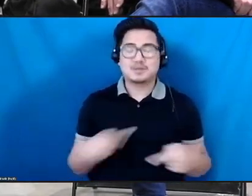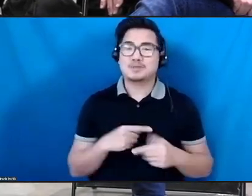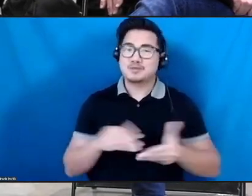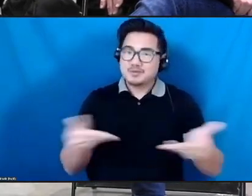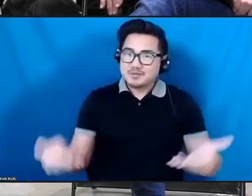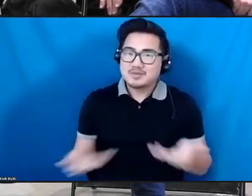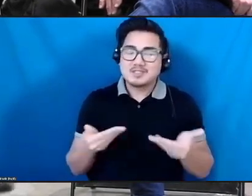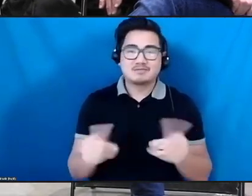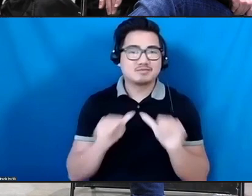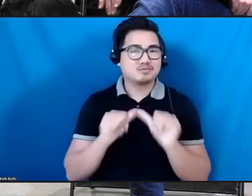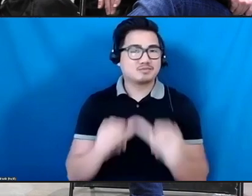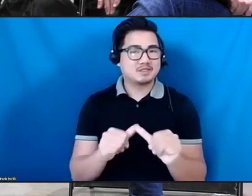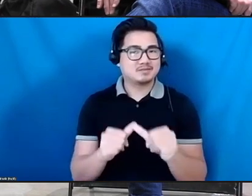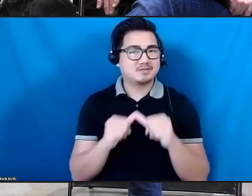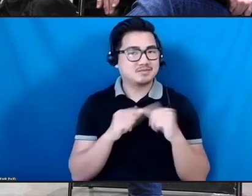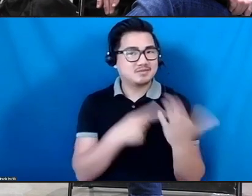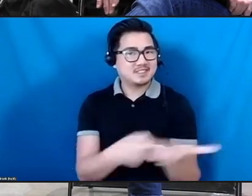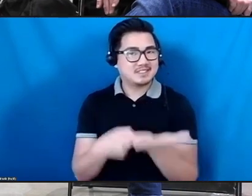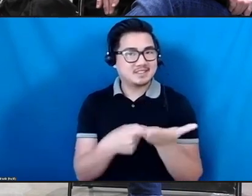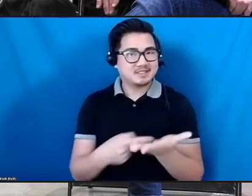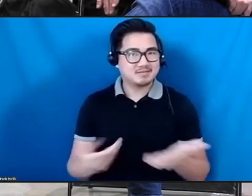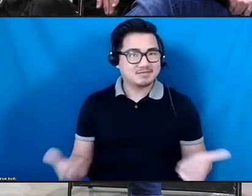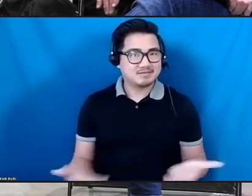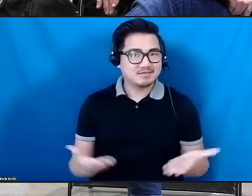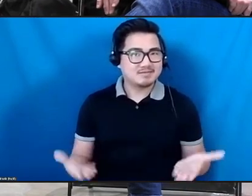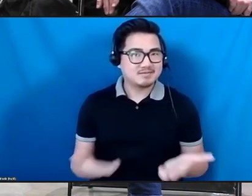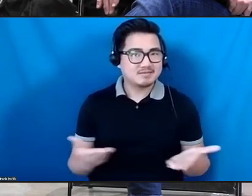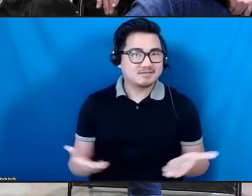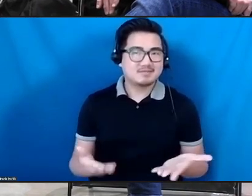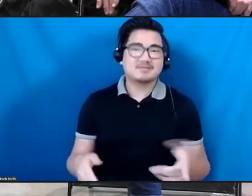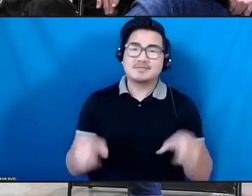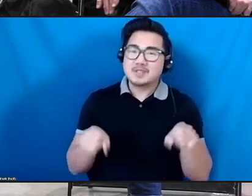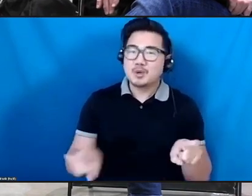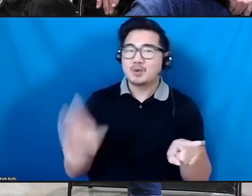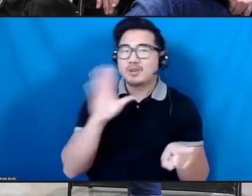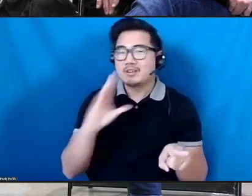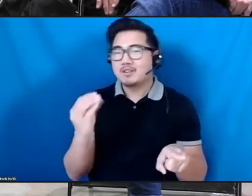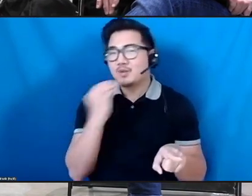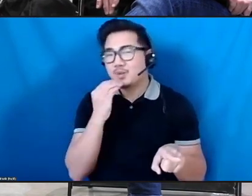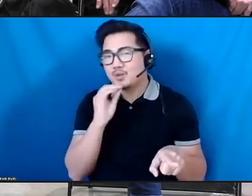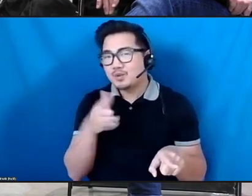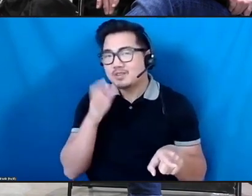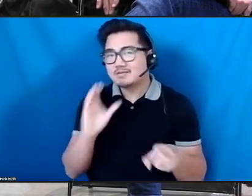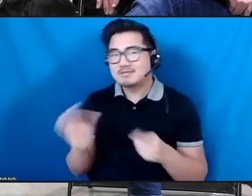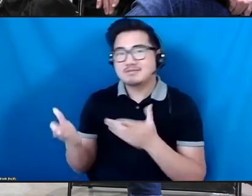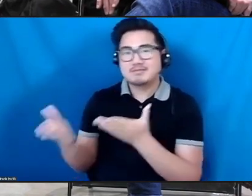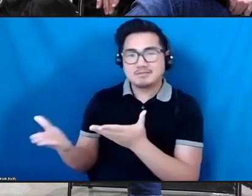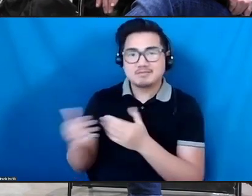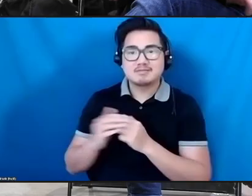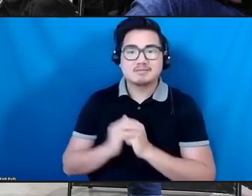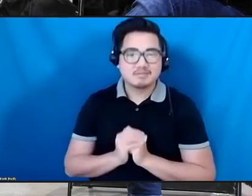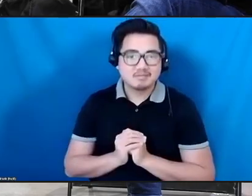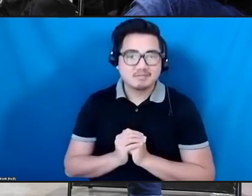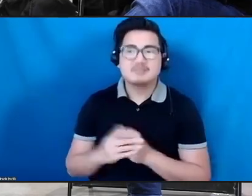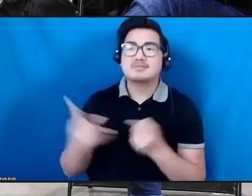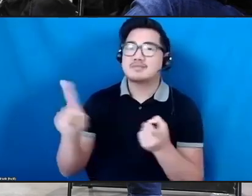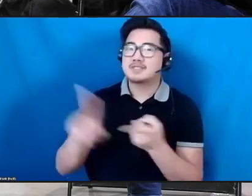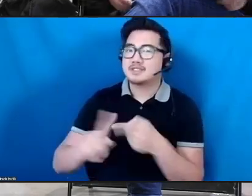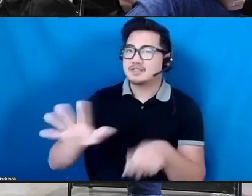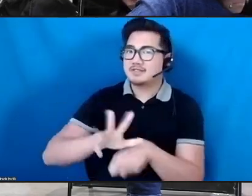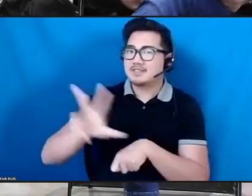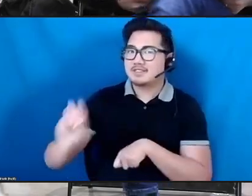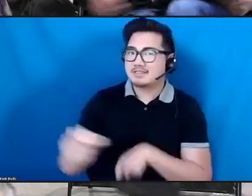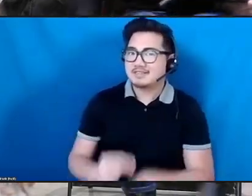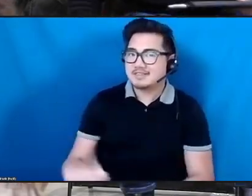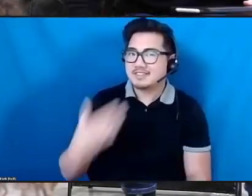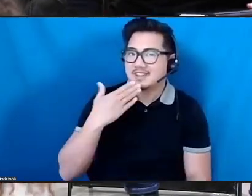conversation here during a nice little reception with some beverage and nosh until 530. Thanks so much, everyone.